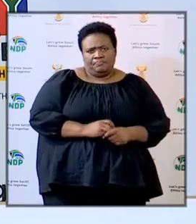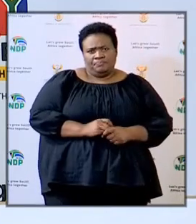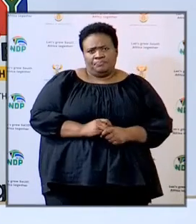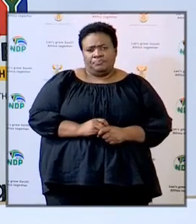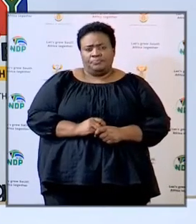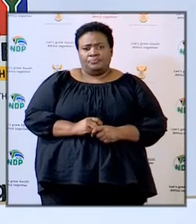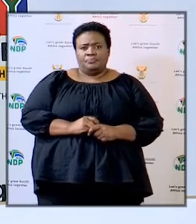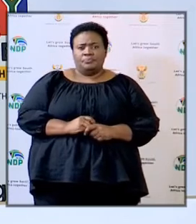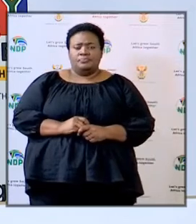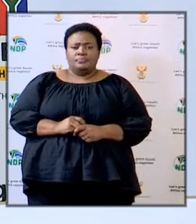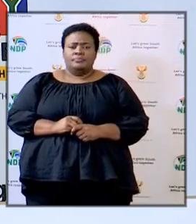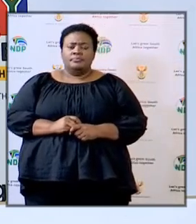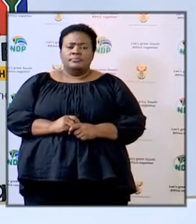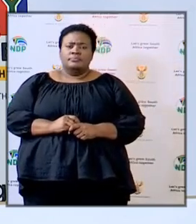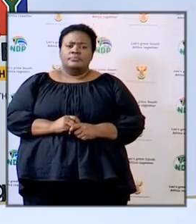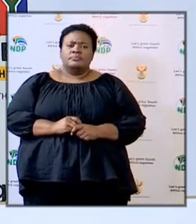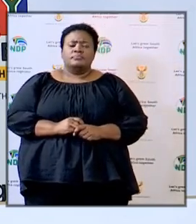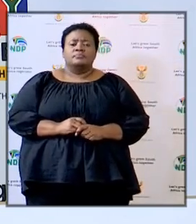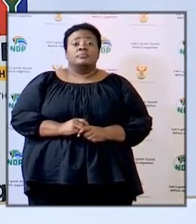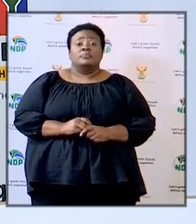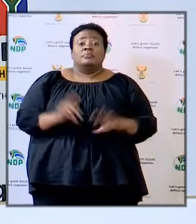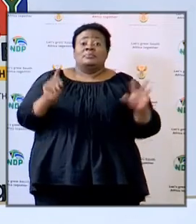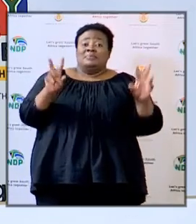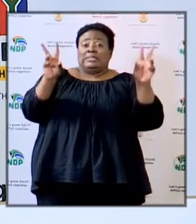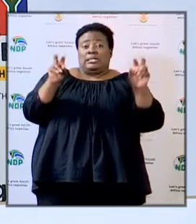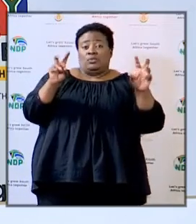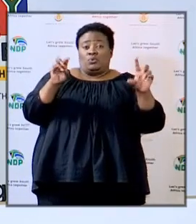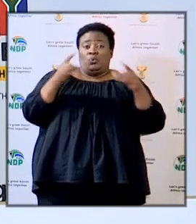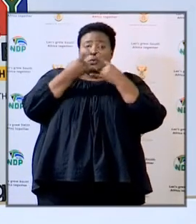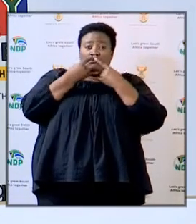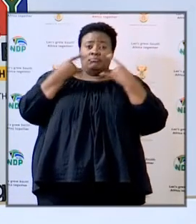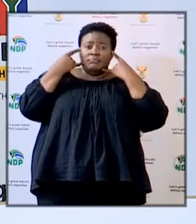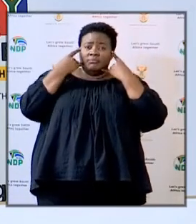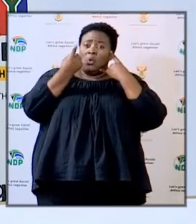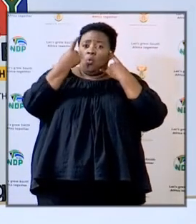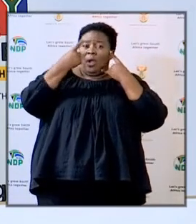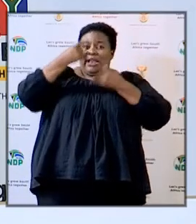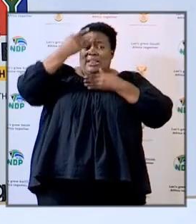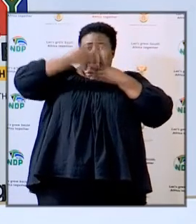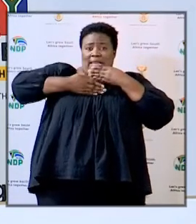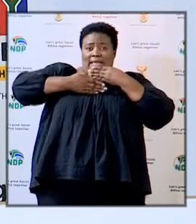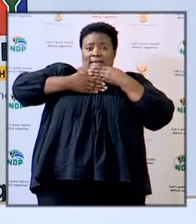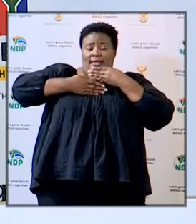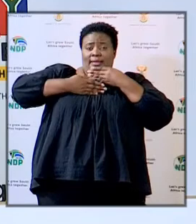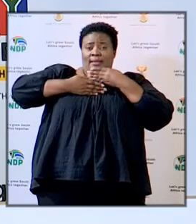and then the issue of the cloth mask with one layer